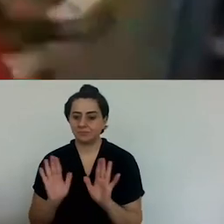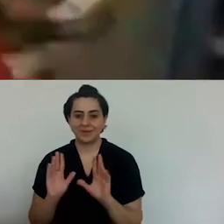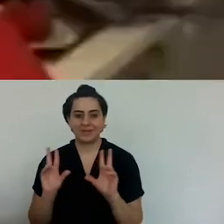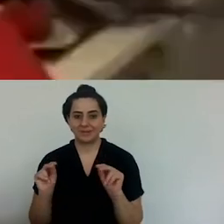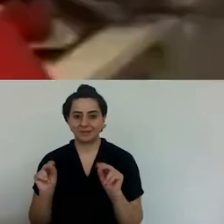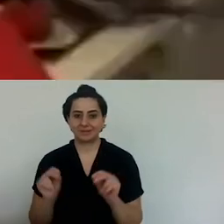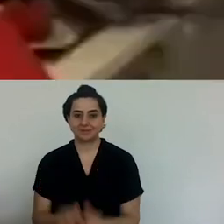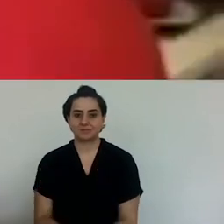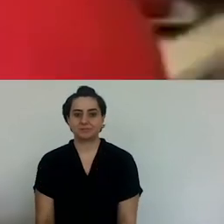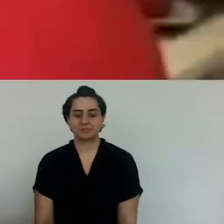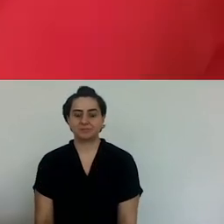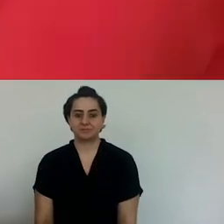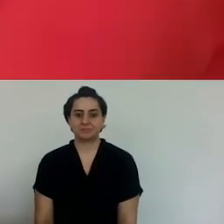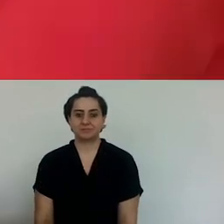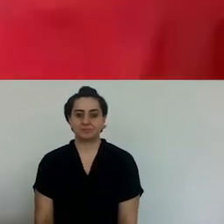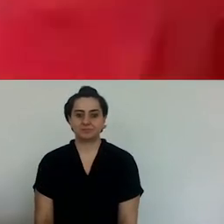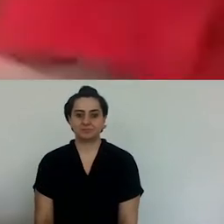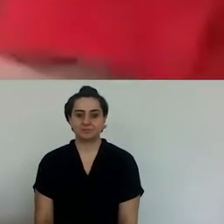Green peppers. Green